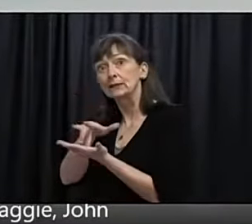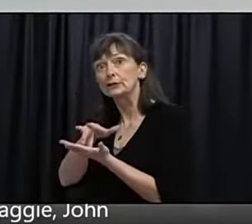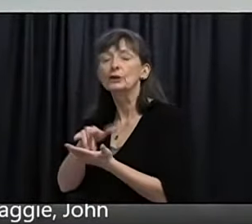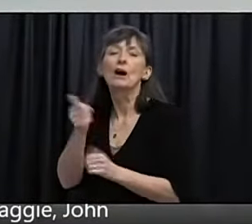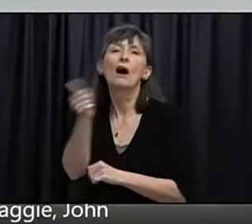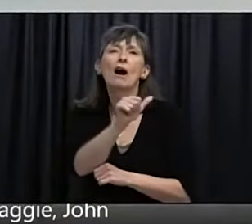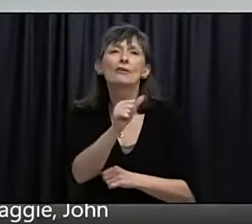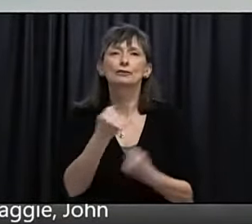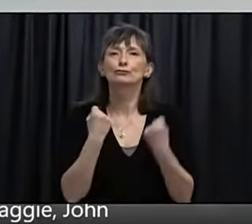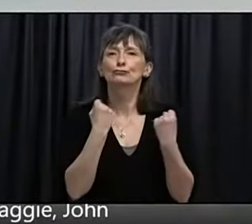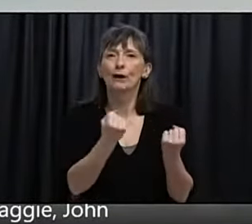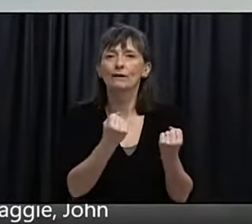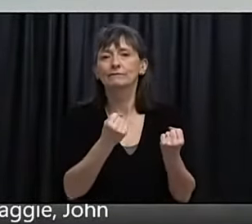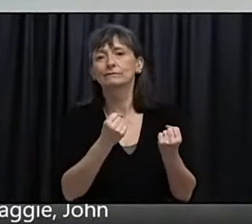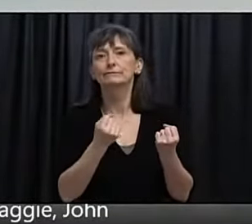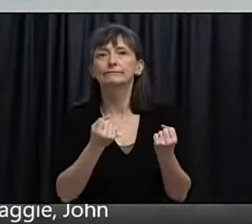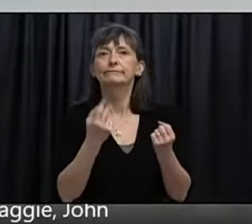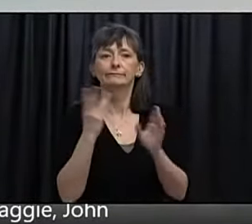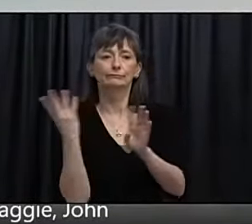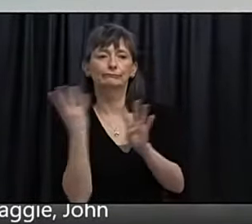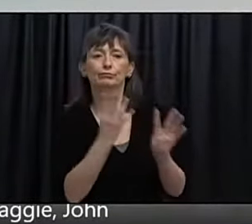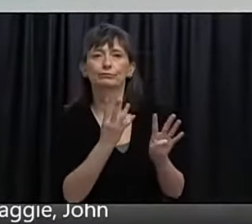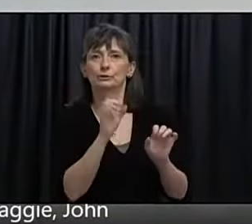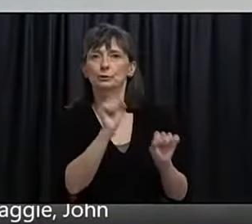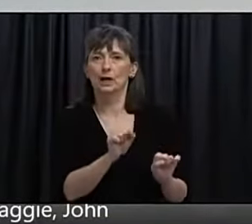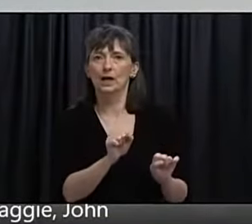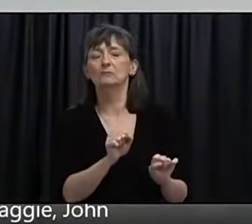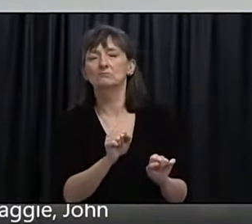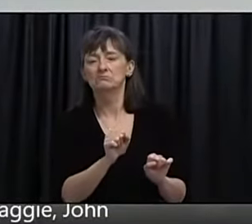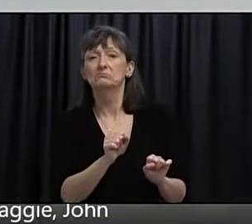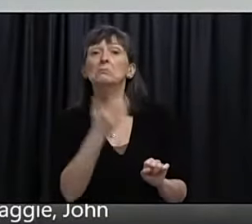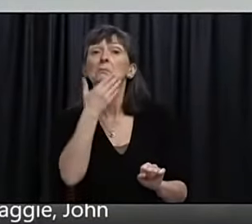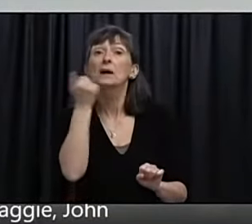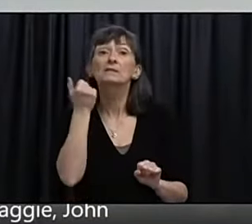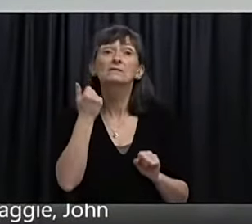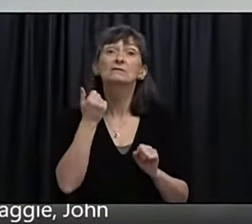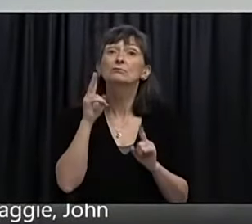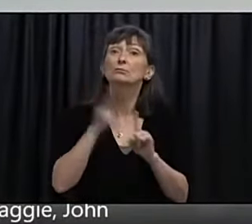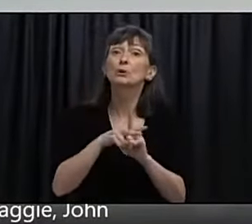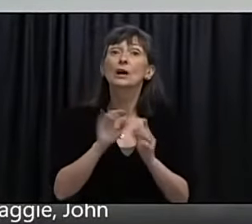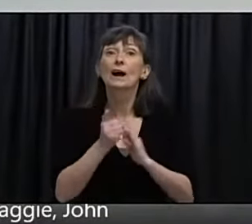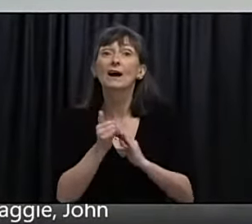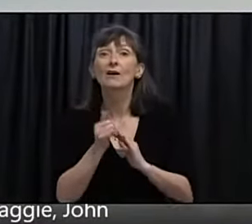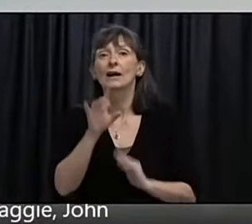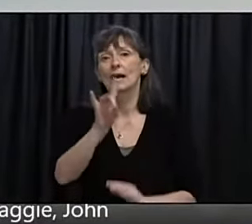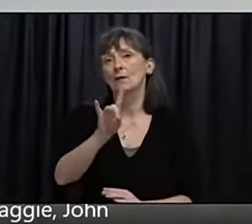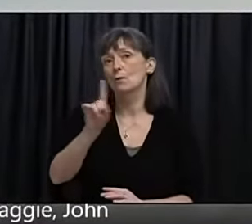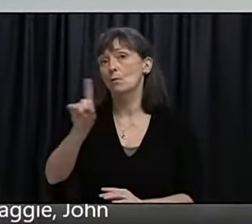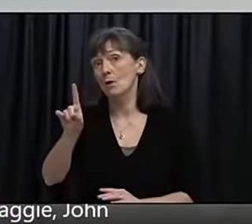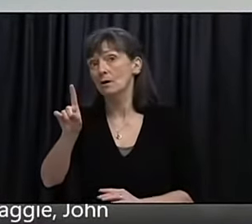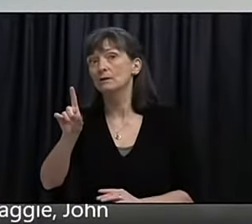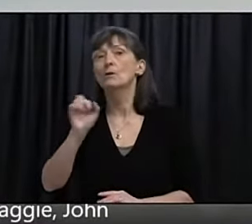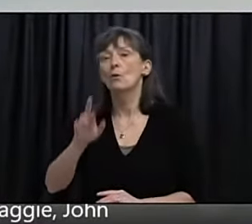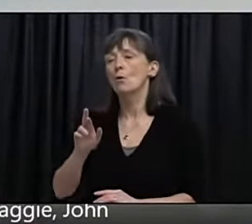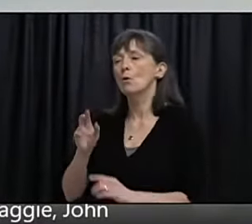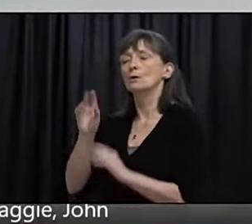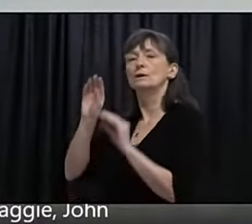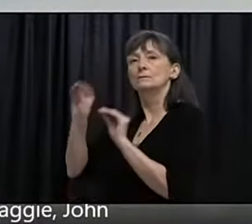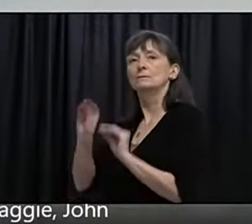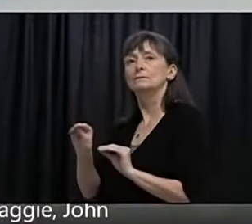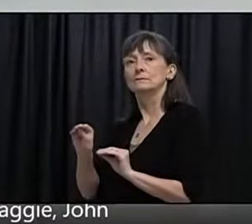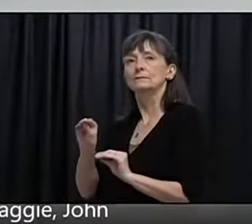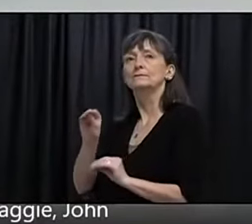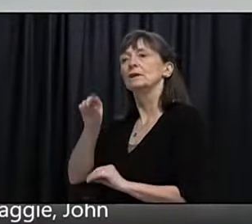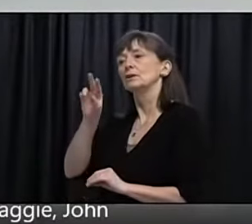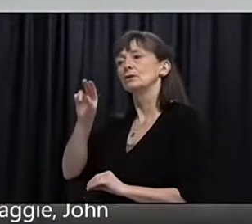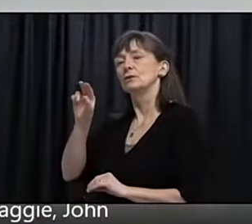repeat what Dr Fitzgerald said, the best way to deal with this is 811-health-blind.ca and fill in the self-assessment